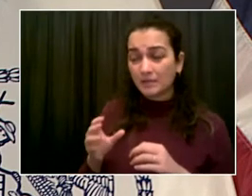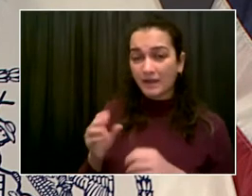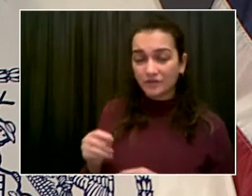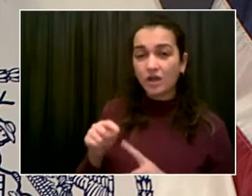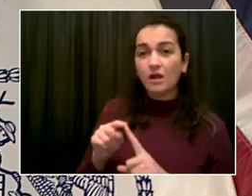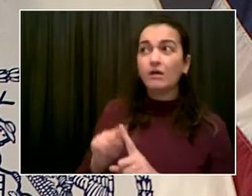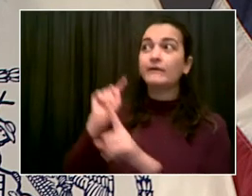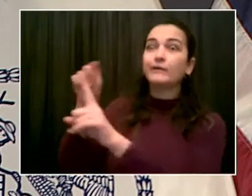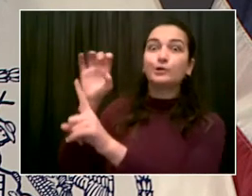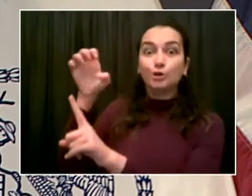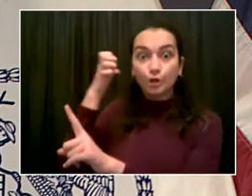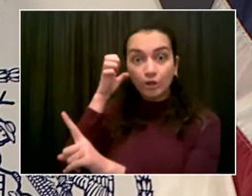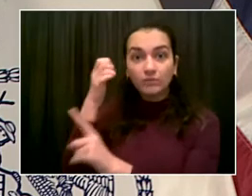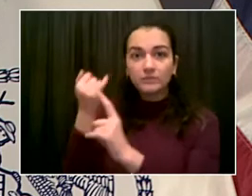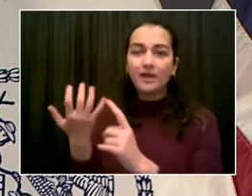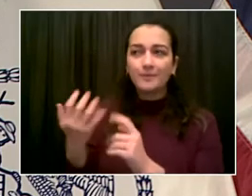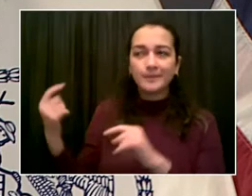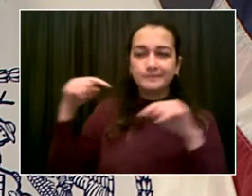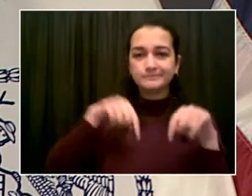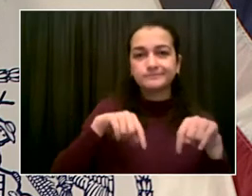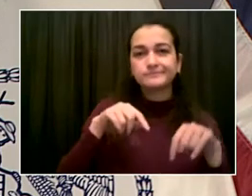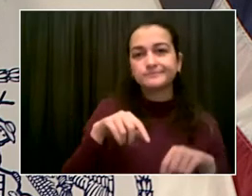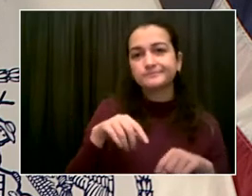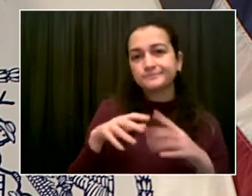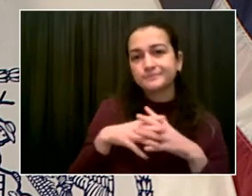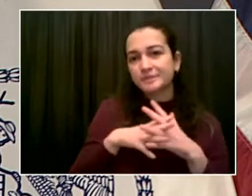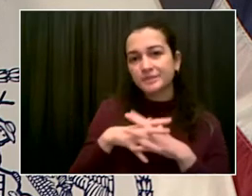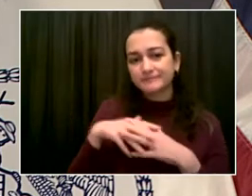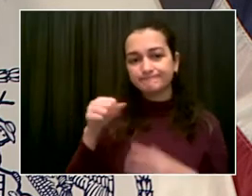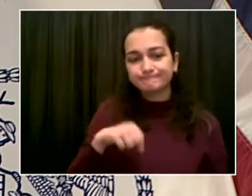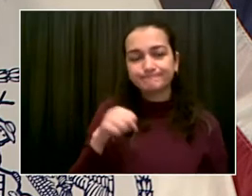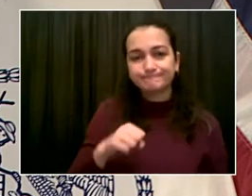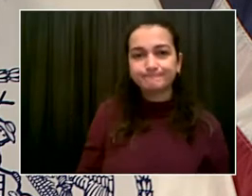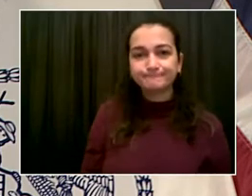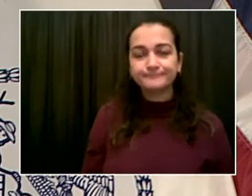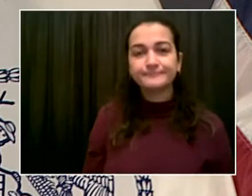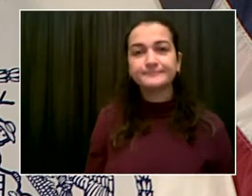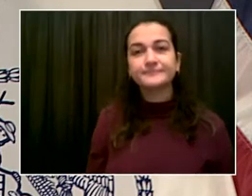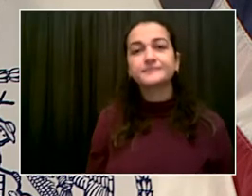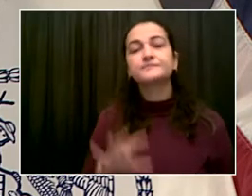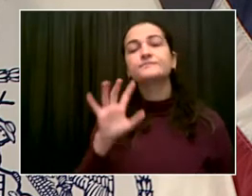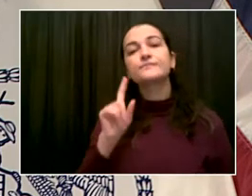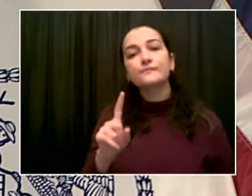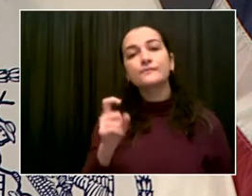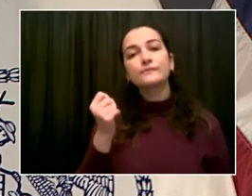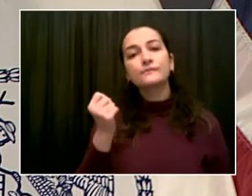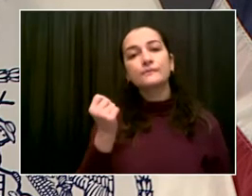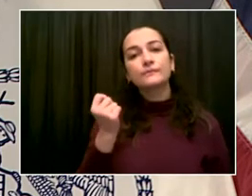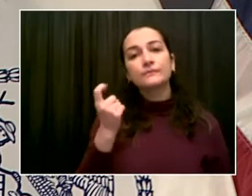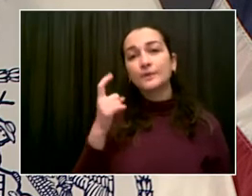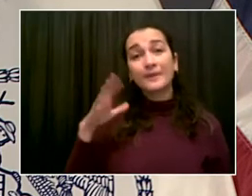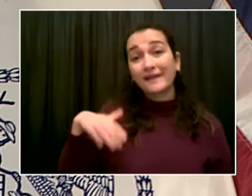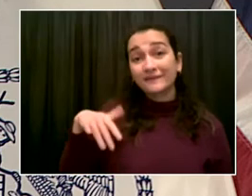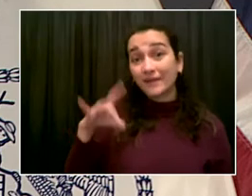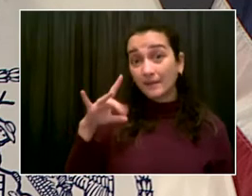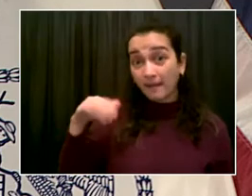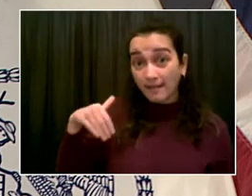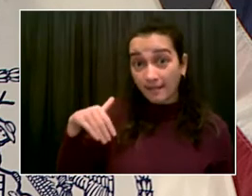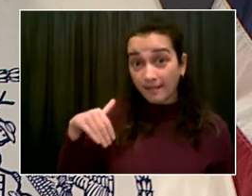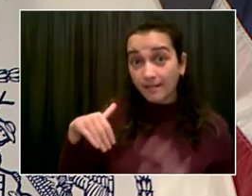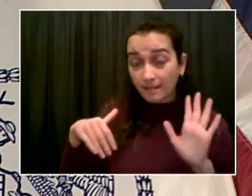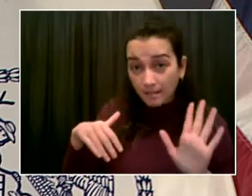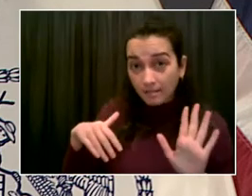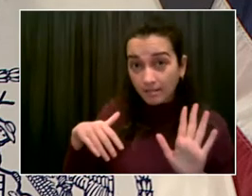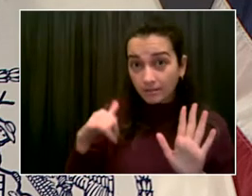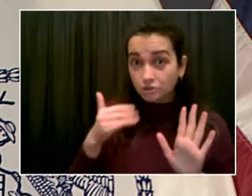But at the same time, it's good that we don't have any cases reported so far from a lot of research that is giving us time